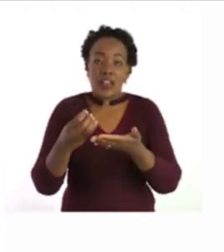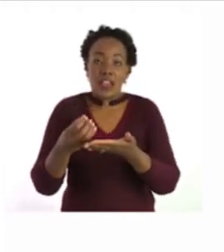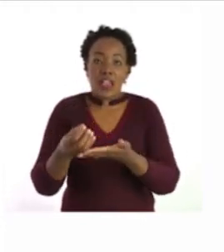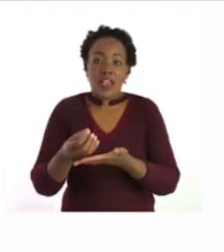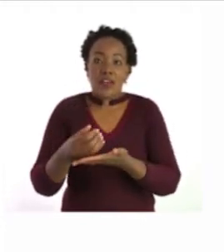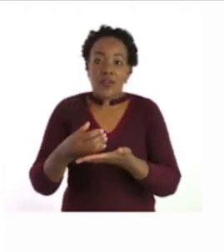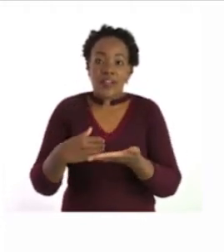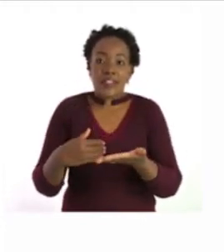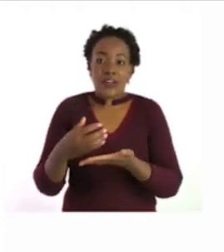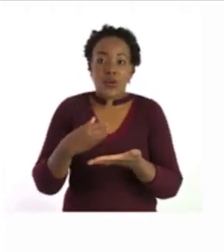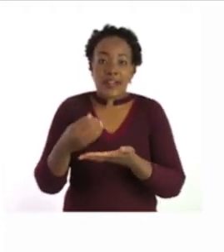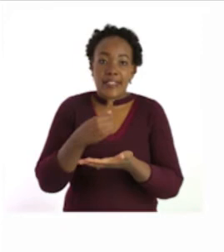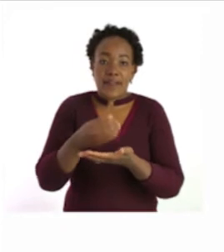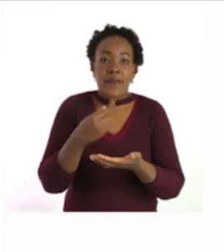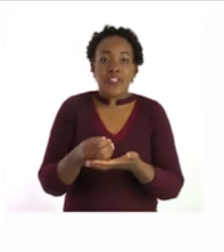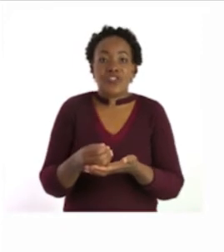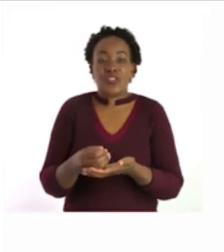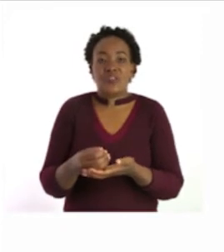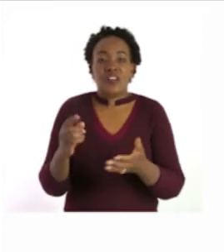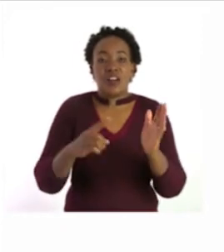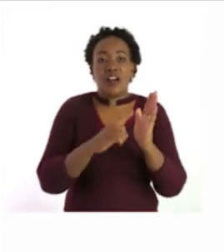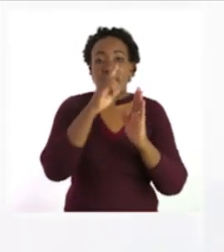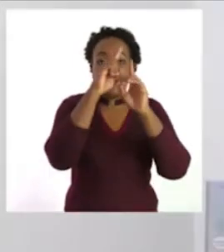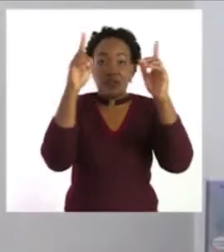I have a picture on the board.